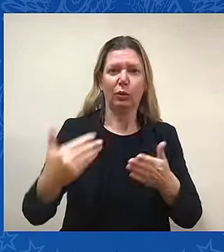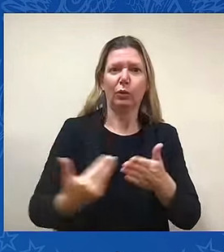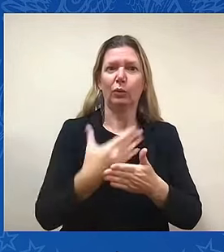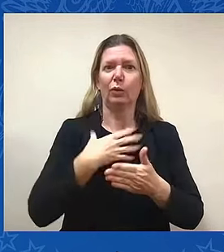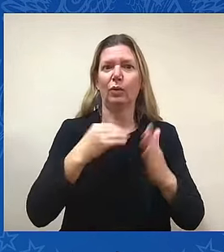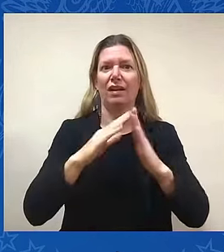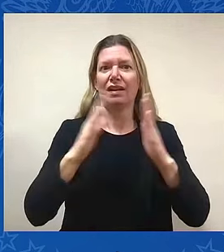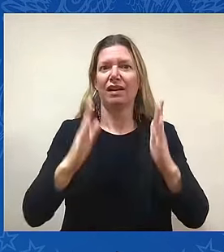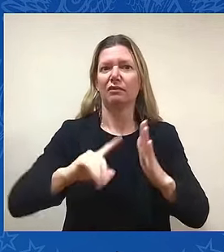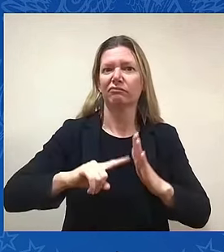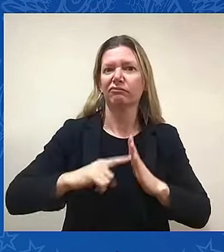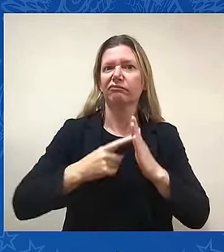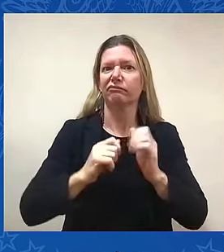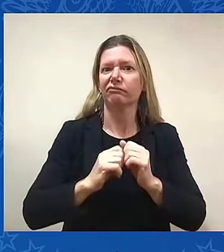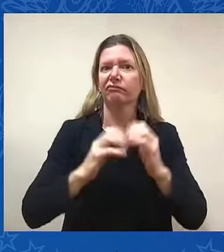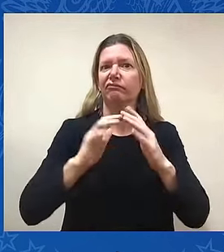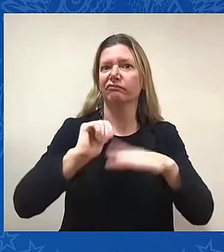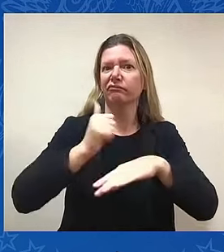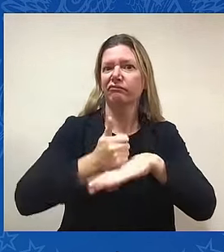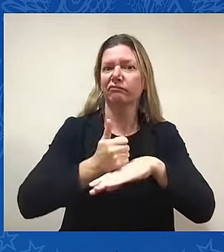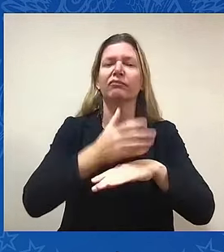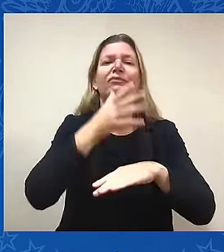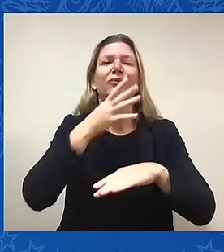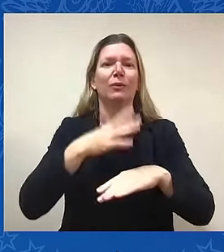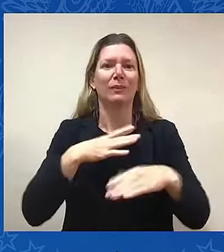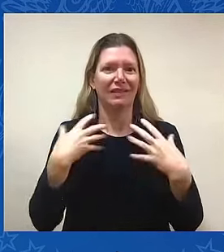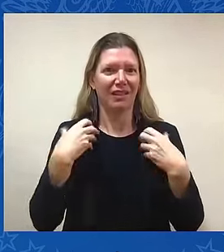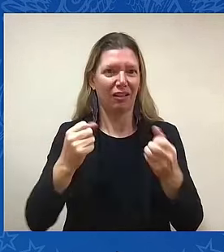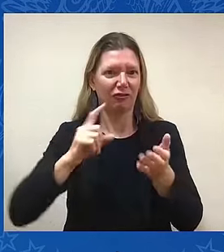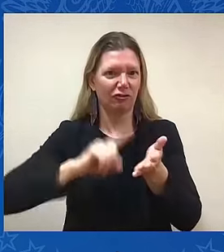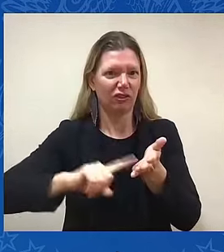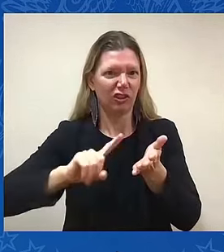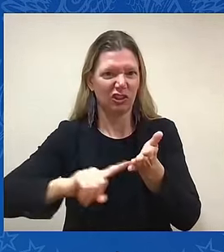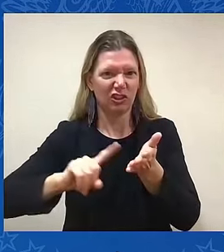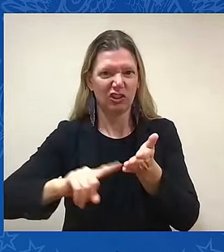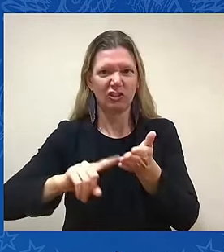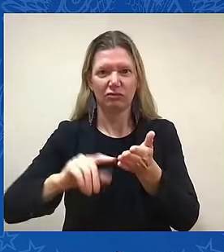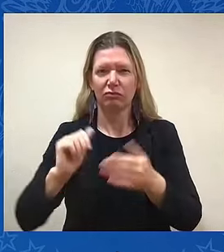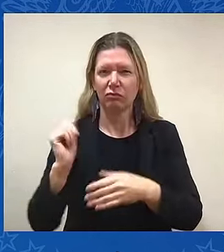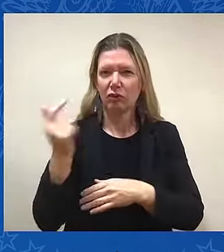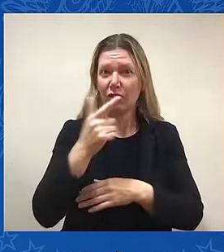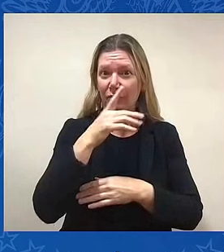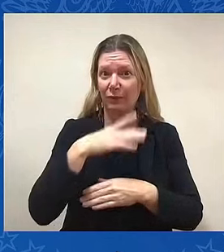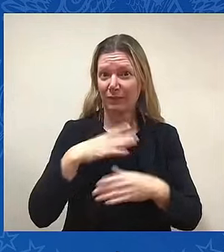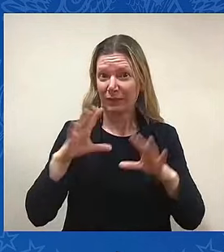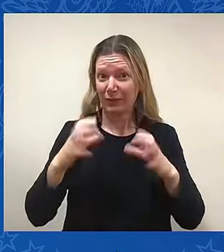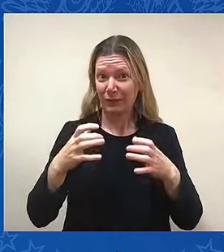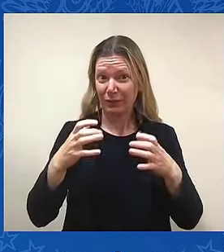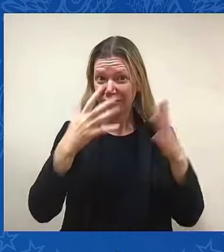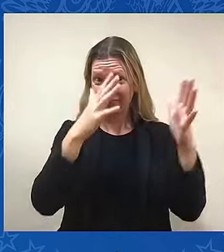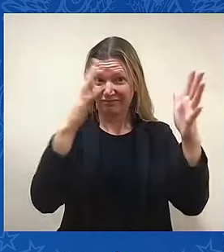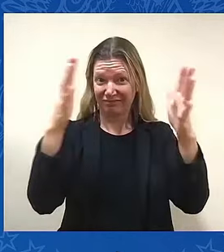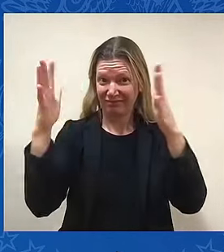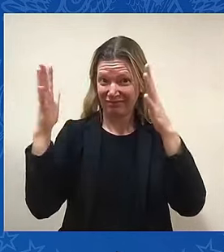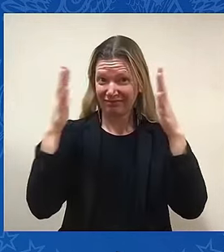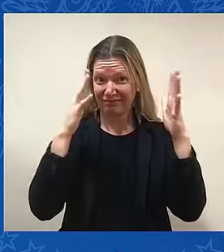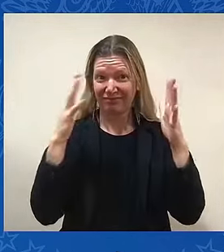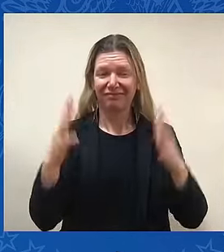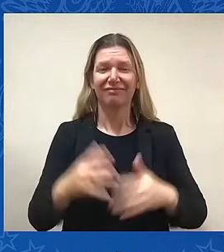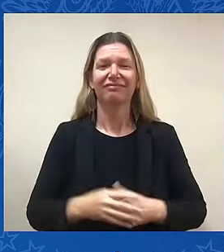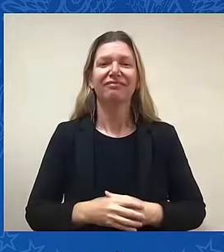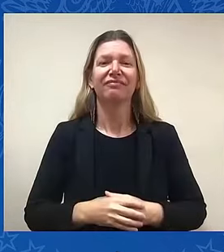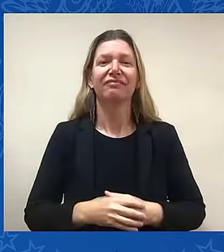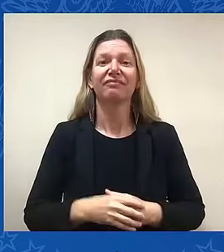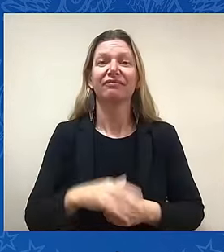That was all the women in the group, I'm sure. So research on women's health, especially for women in midlife and